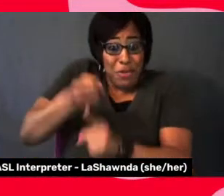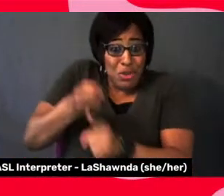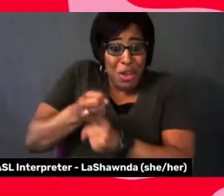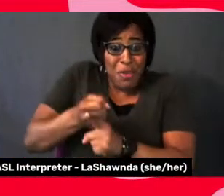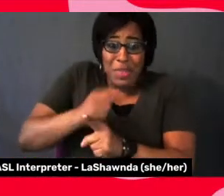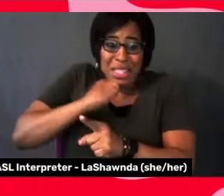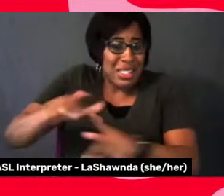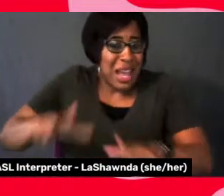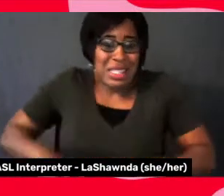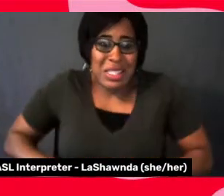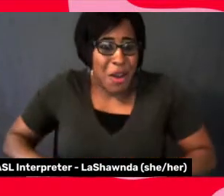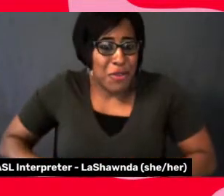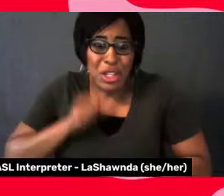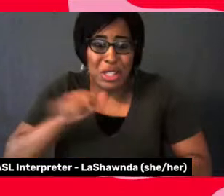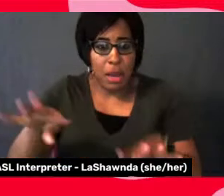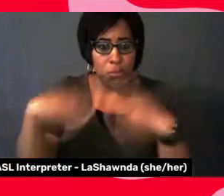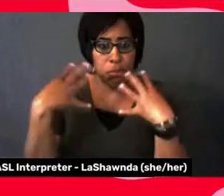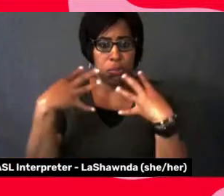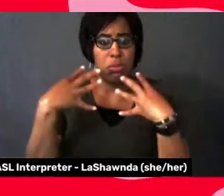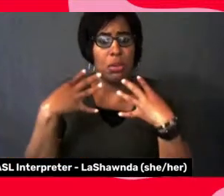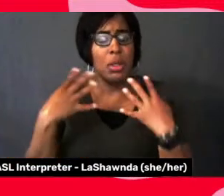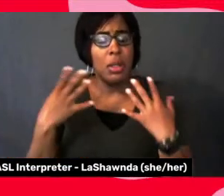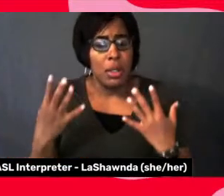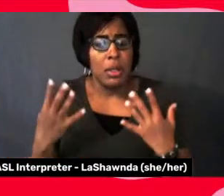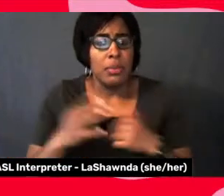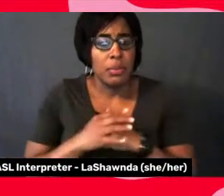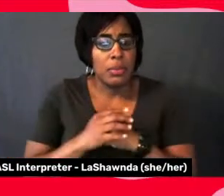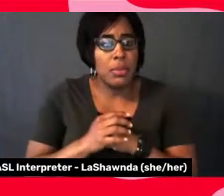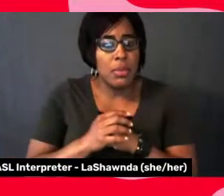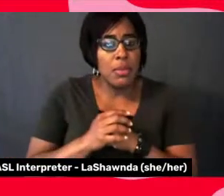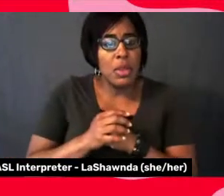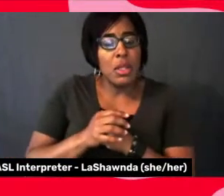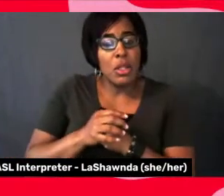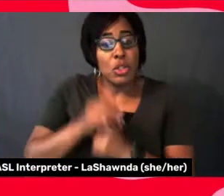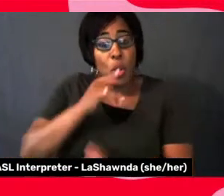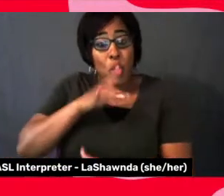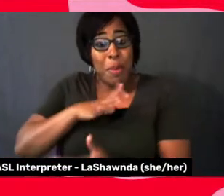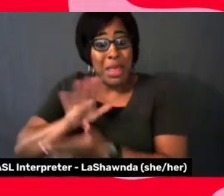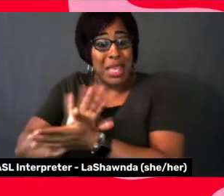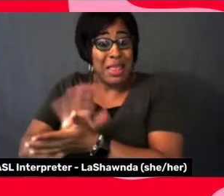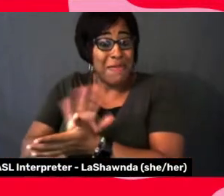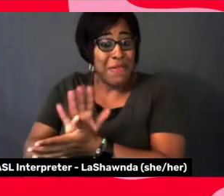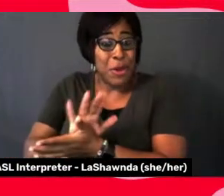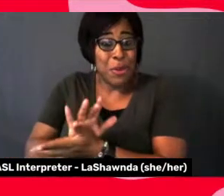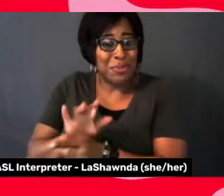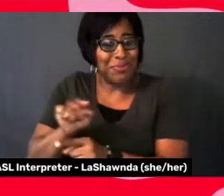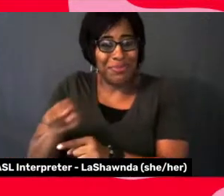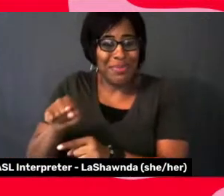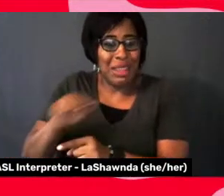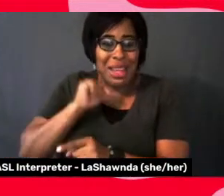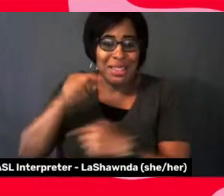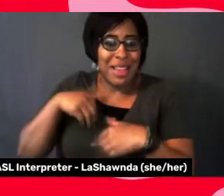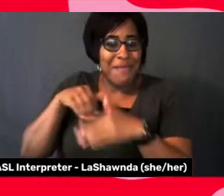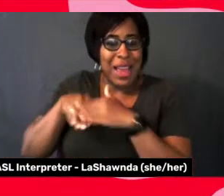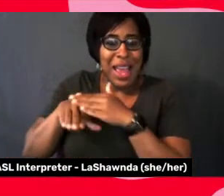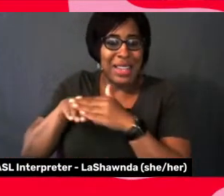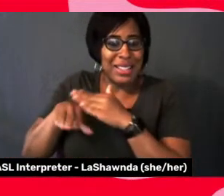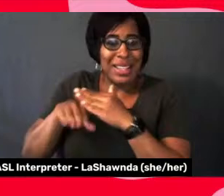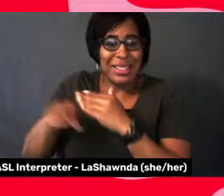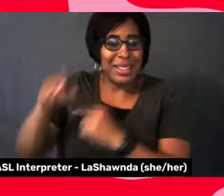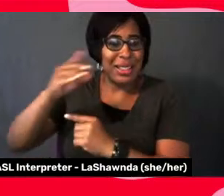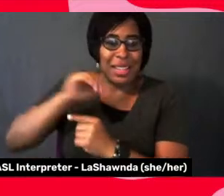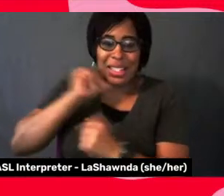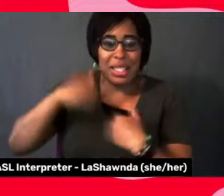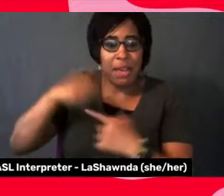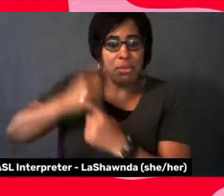these are the things that some of our, the women in the film didn't have access to around them to help them